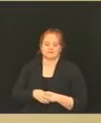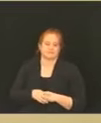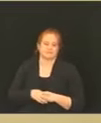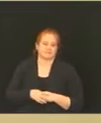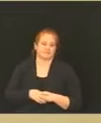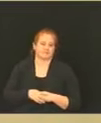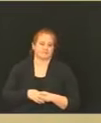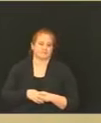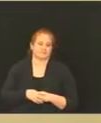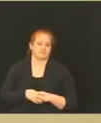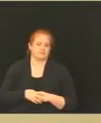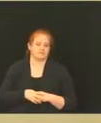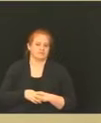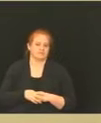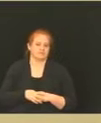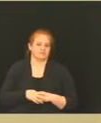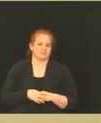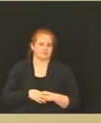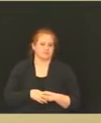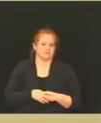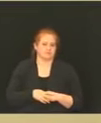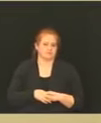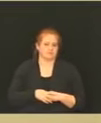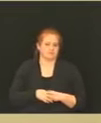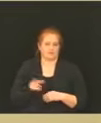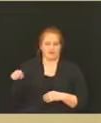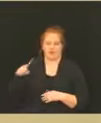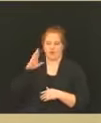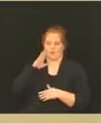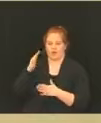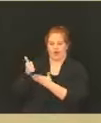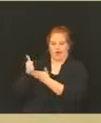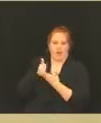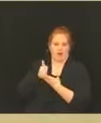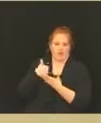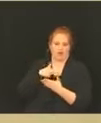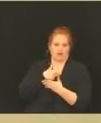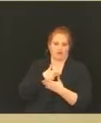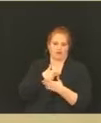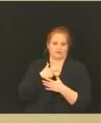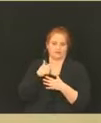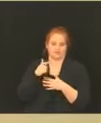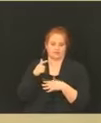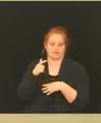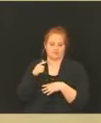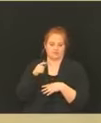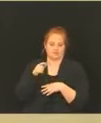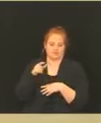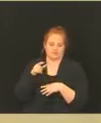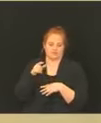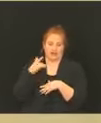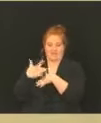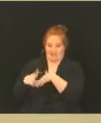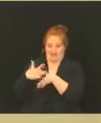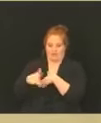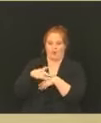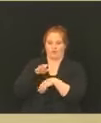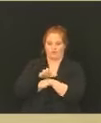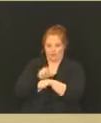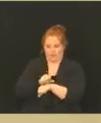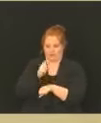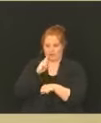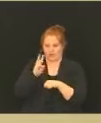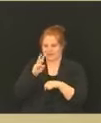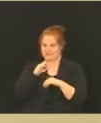help systems are going to be helping us out with the 65 plus. But the slots that are open next week